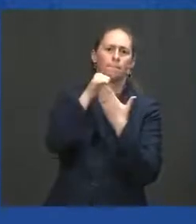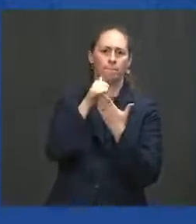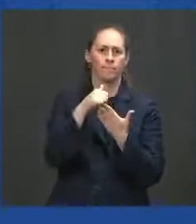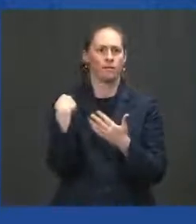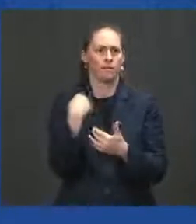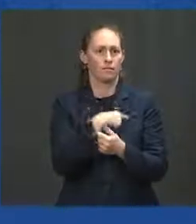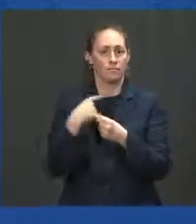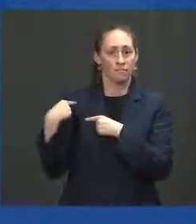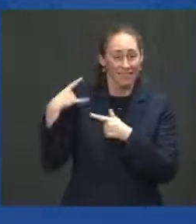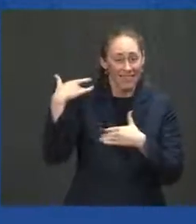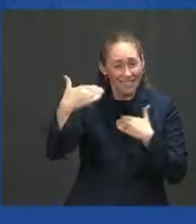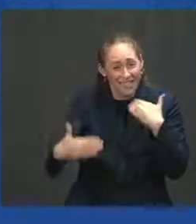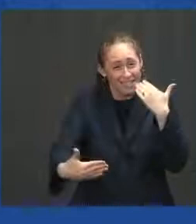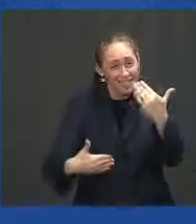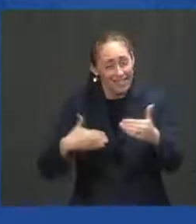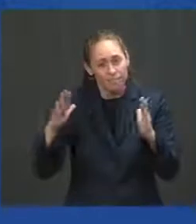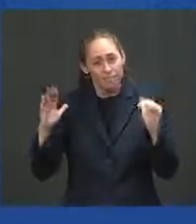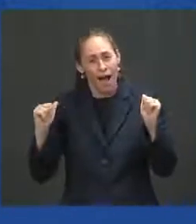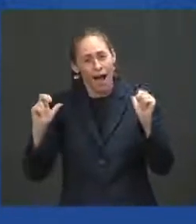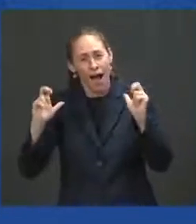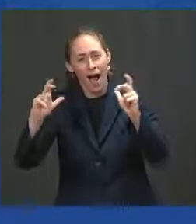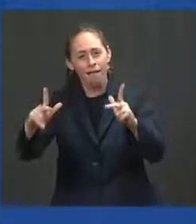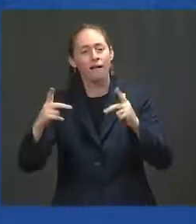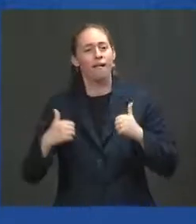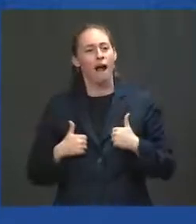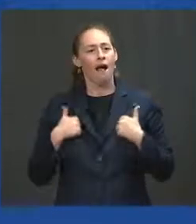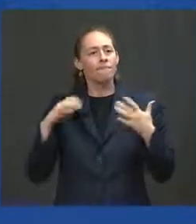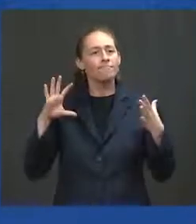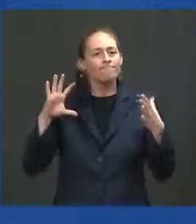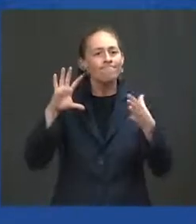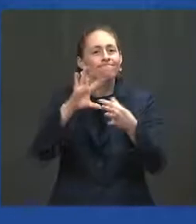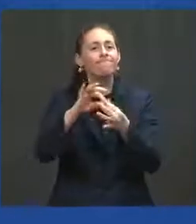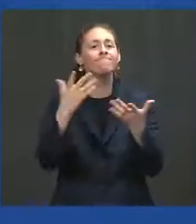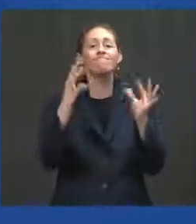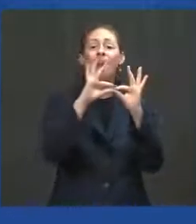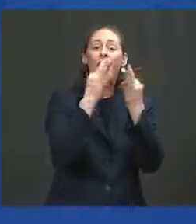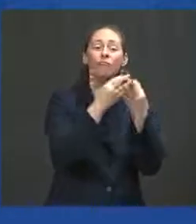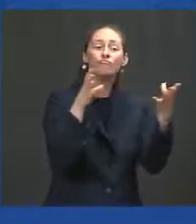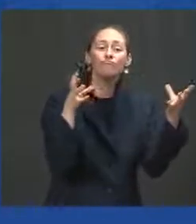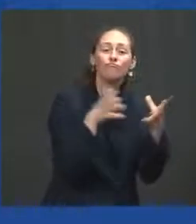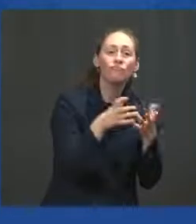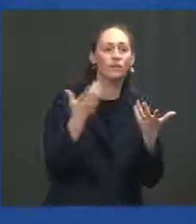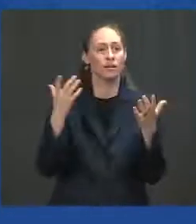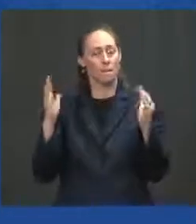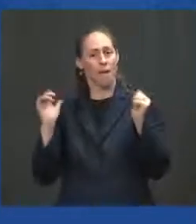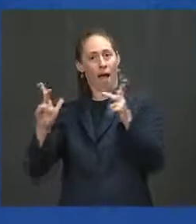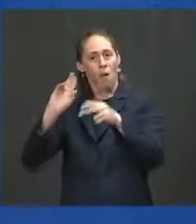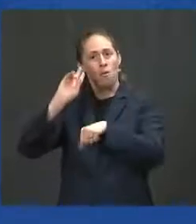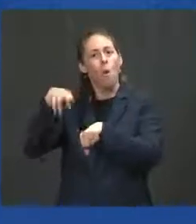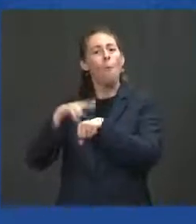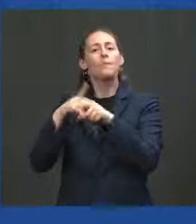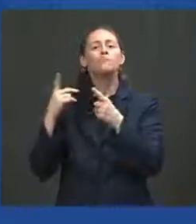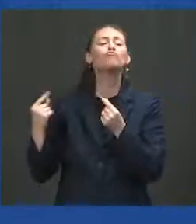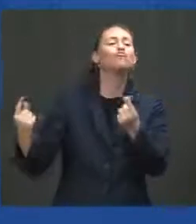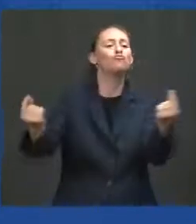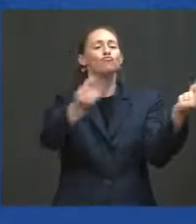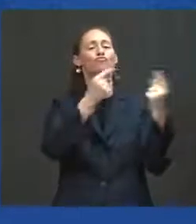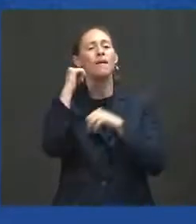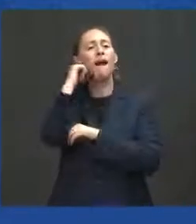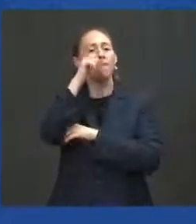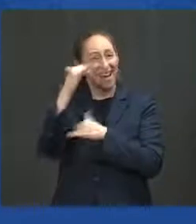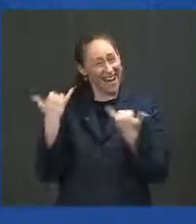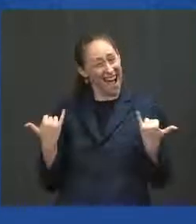our loved ones and a way of life we were used to. It's happening, and it's going to keep happening.